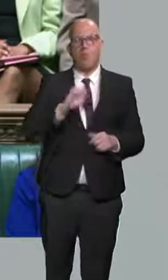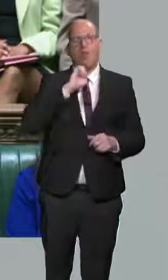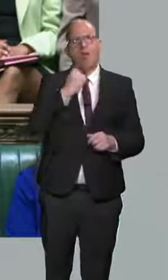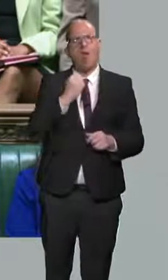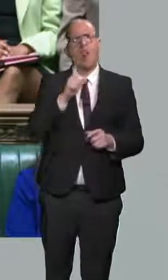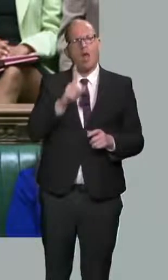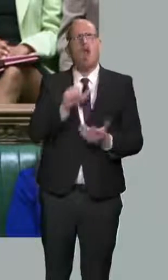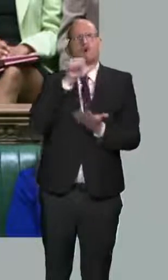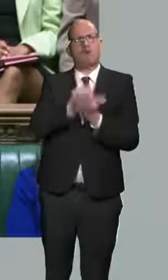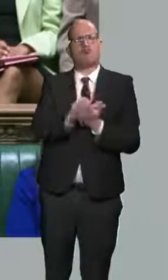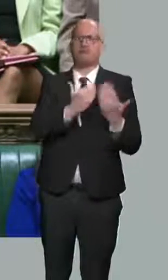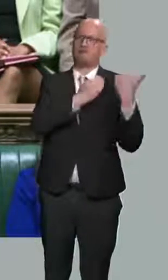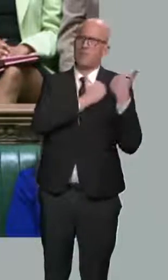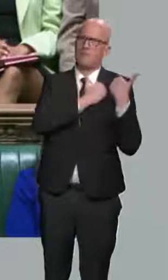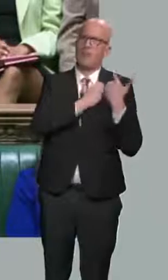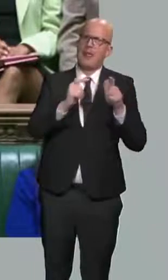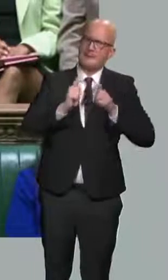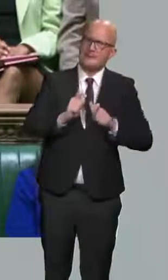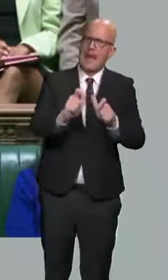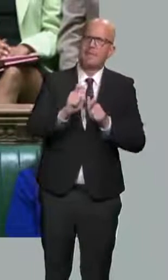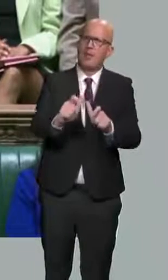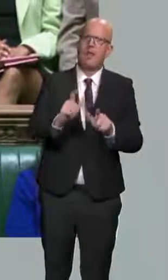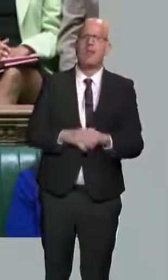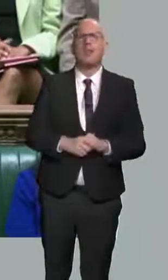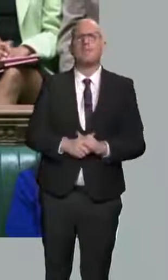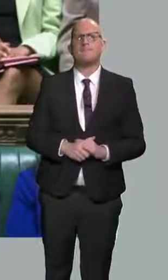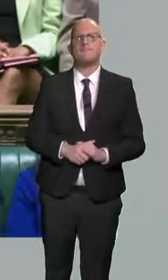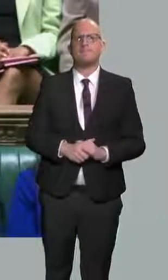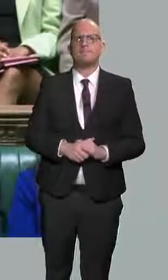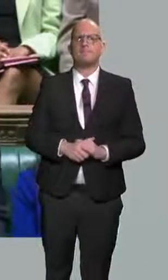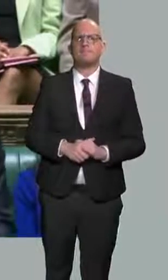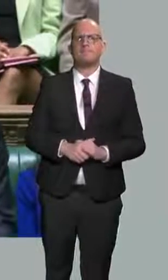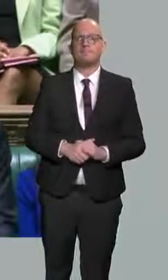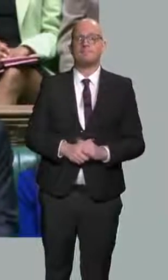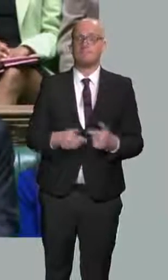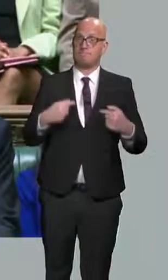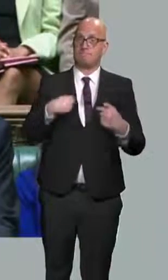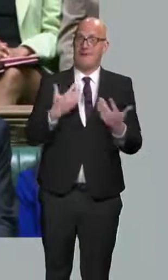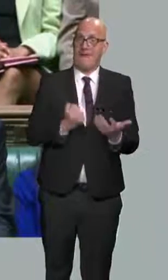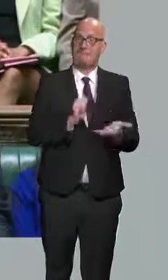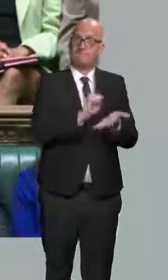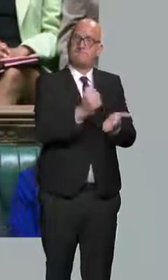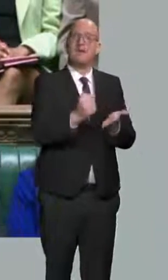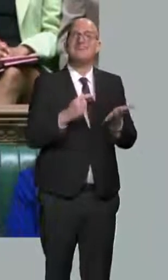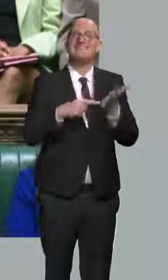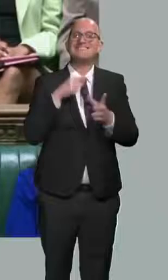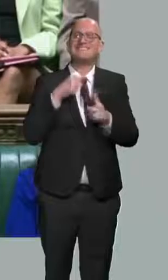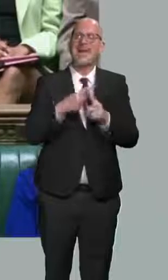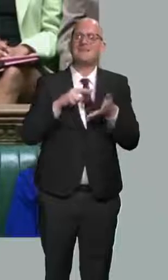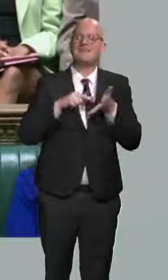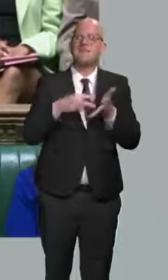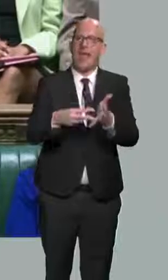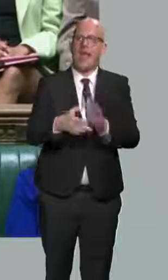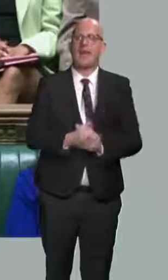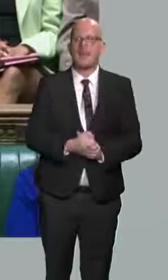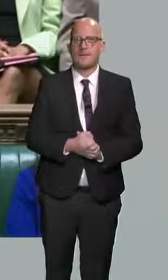is responsible and sustainable. Today, am publishing a tax plan. We will take